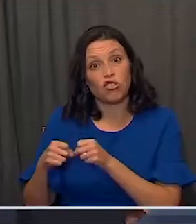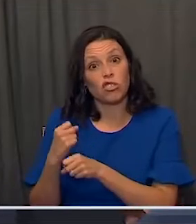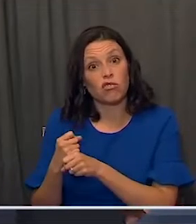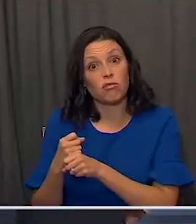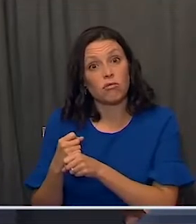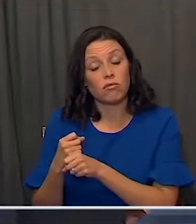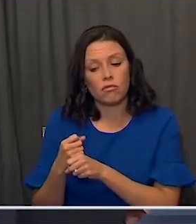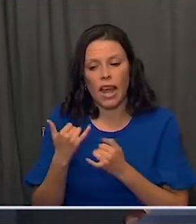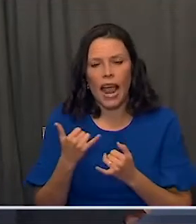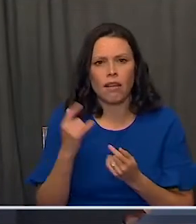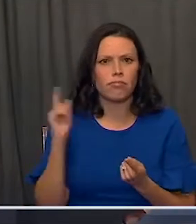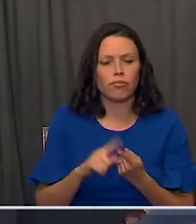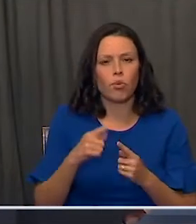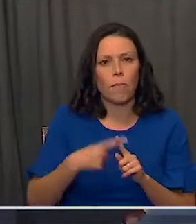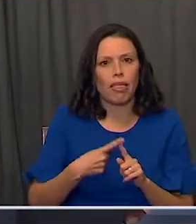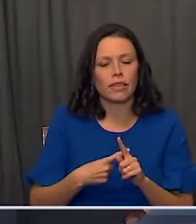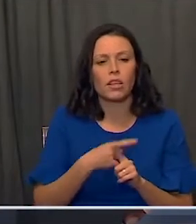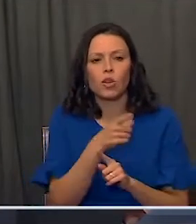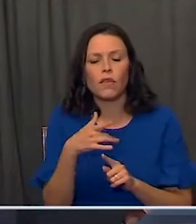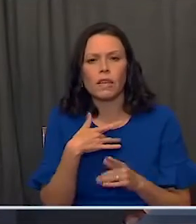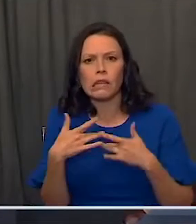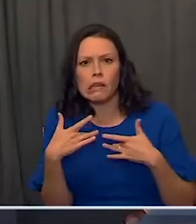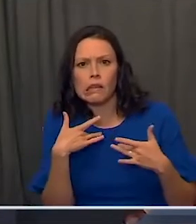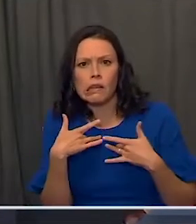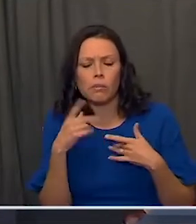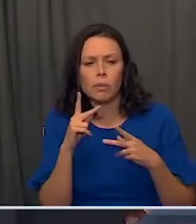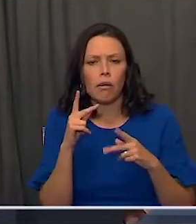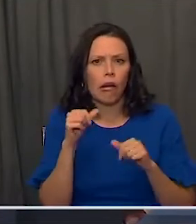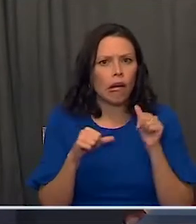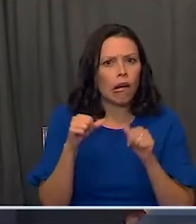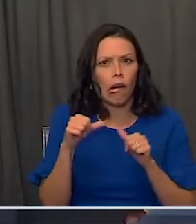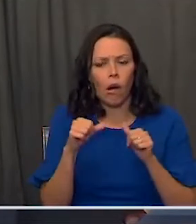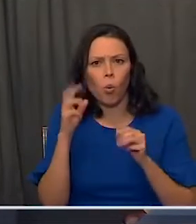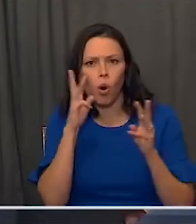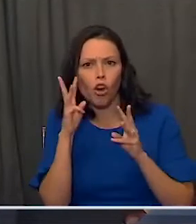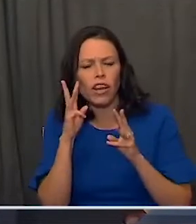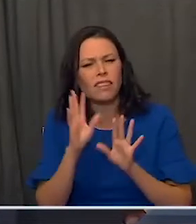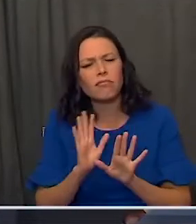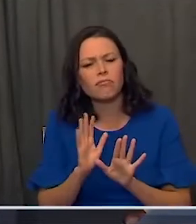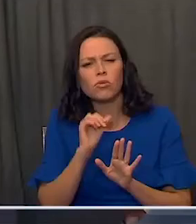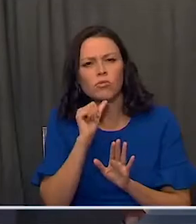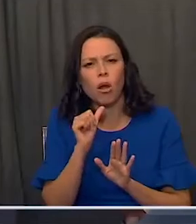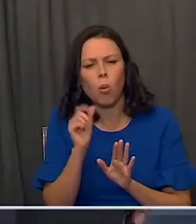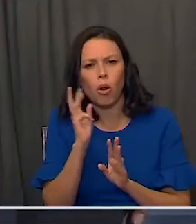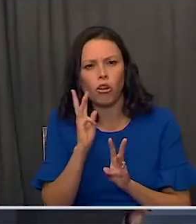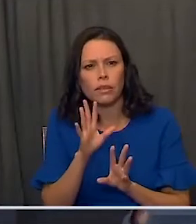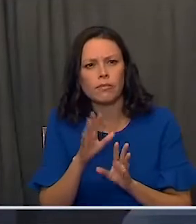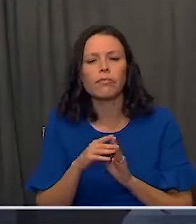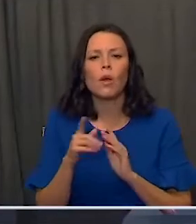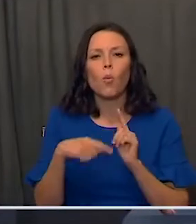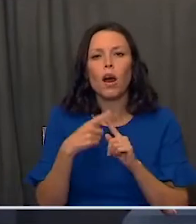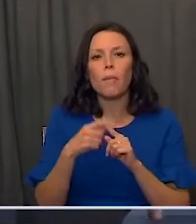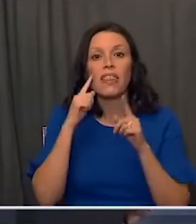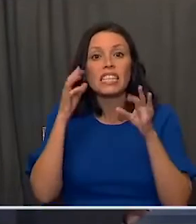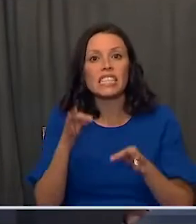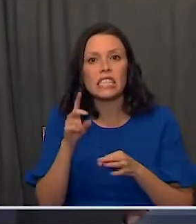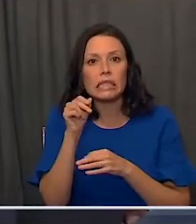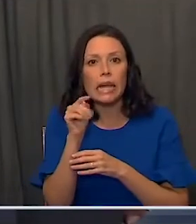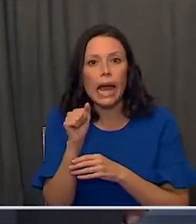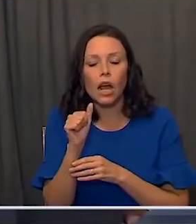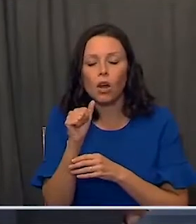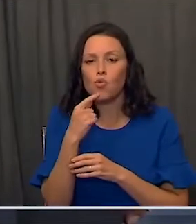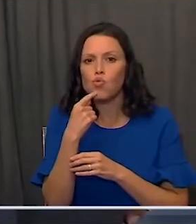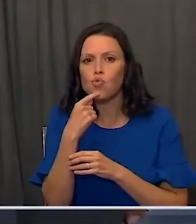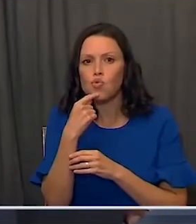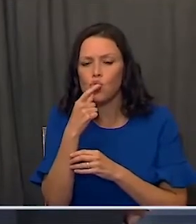So I really want to settle that concern that people have about that. What about the decision of the data? Who looked at the data?